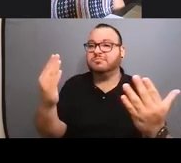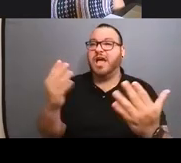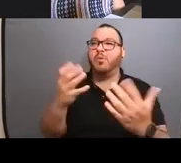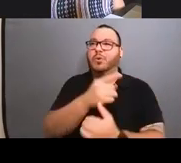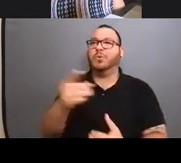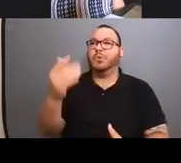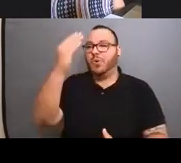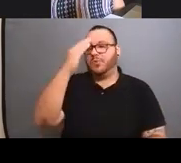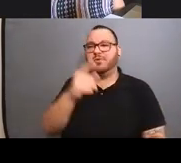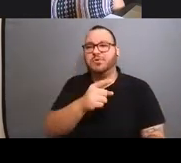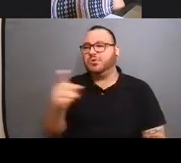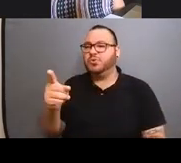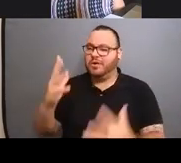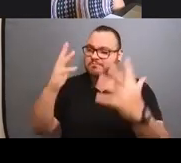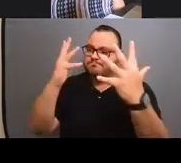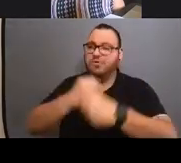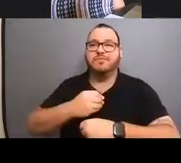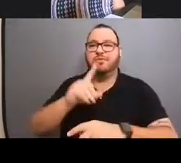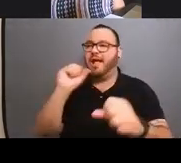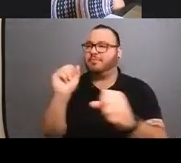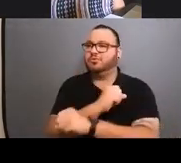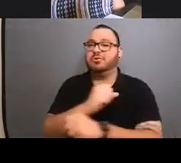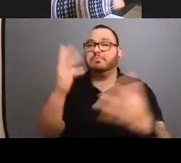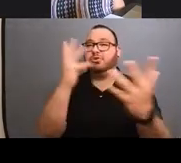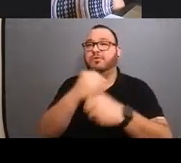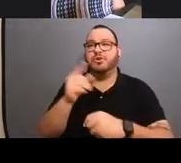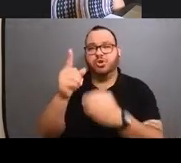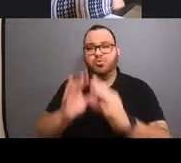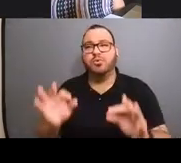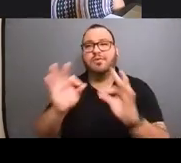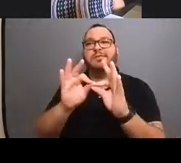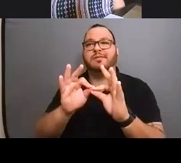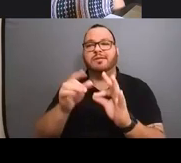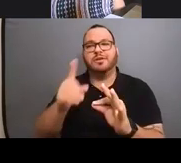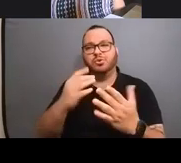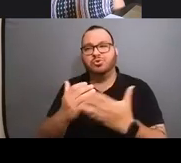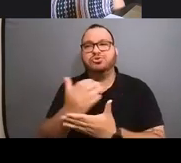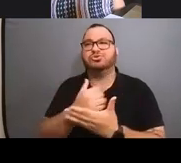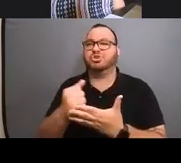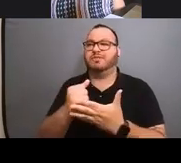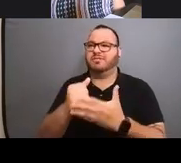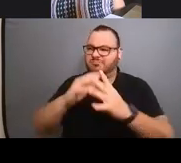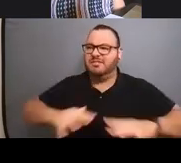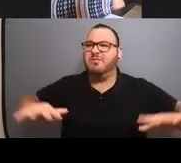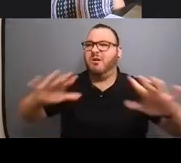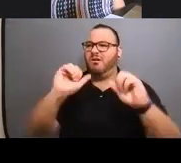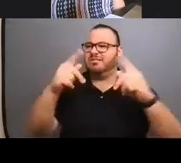you are absolutely beautiful. You're worthy and you deserve to take up all the space in the world.